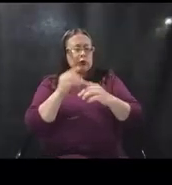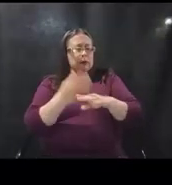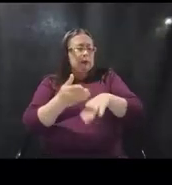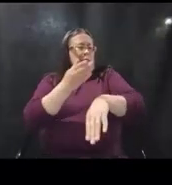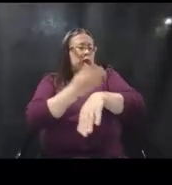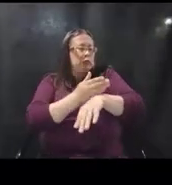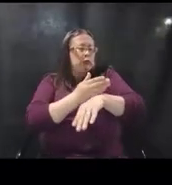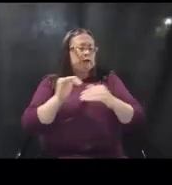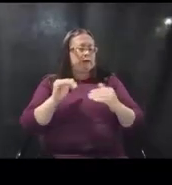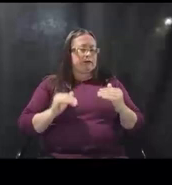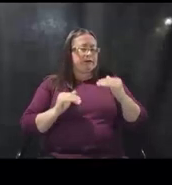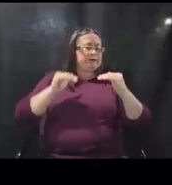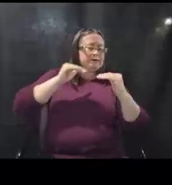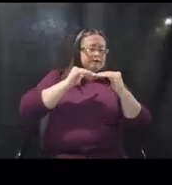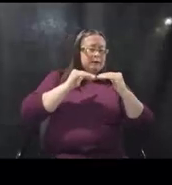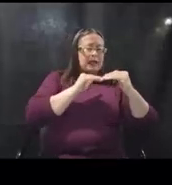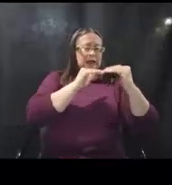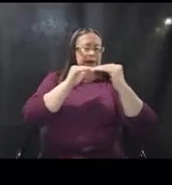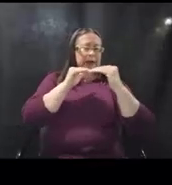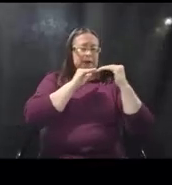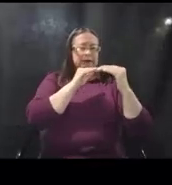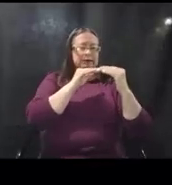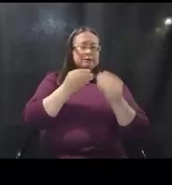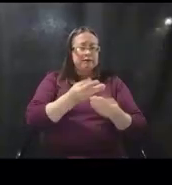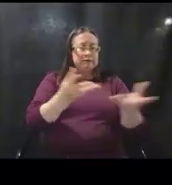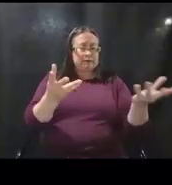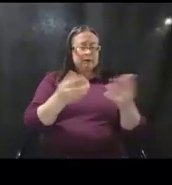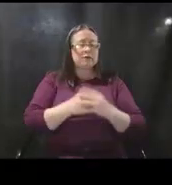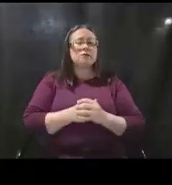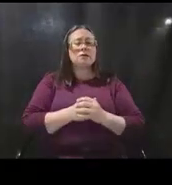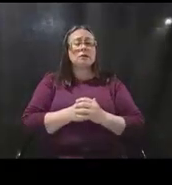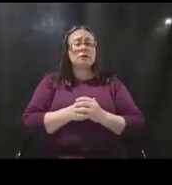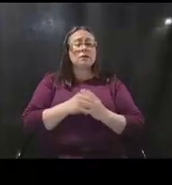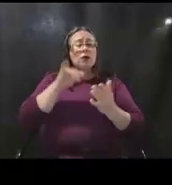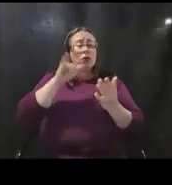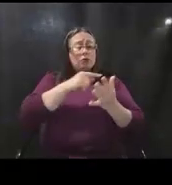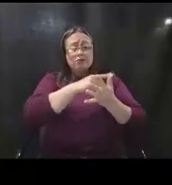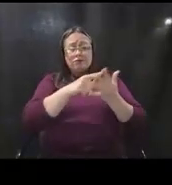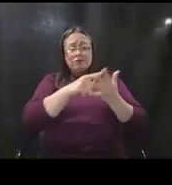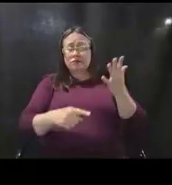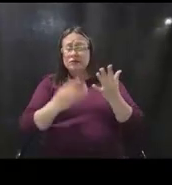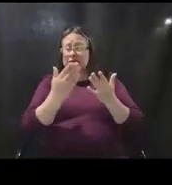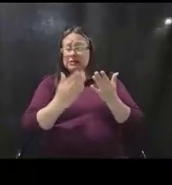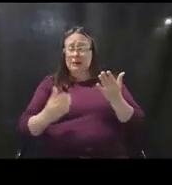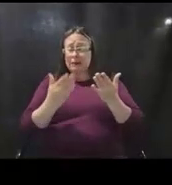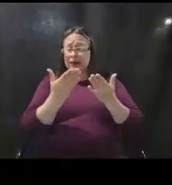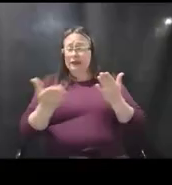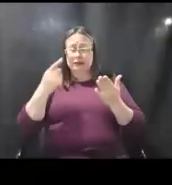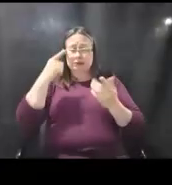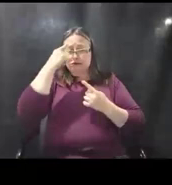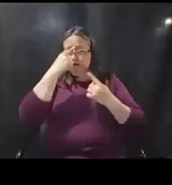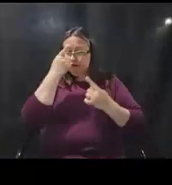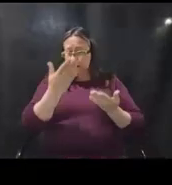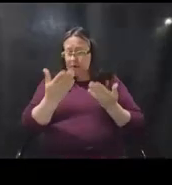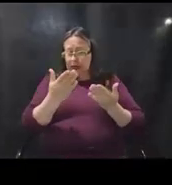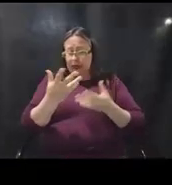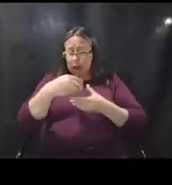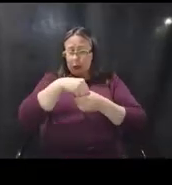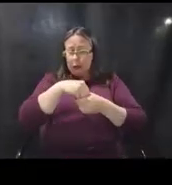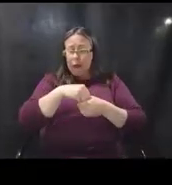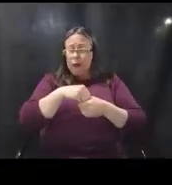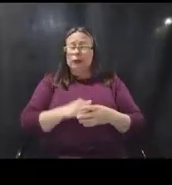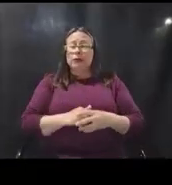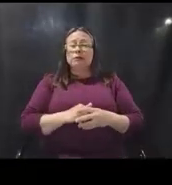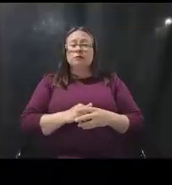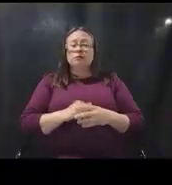vaccine administration approach. So, those are some considerations you might include as part of your